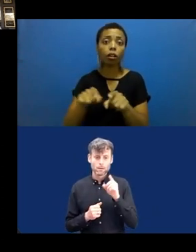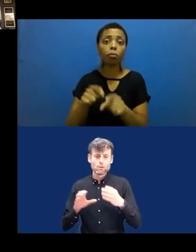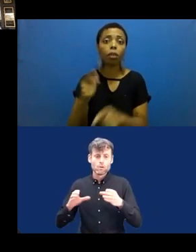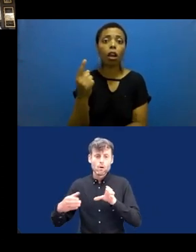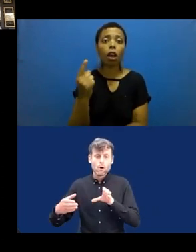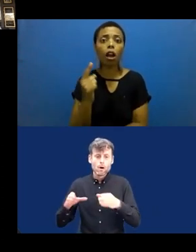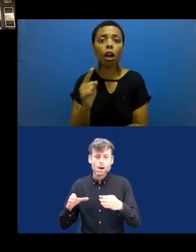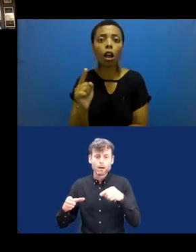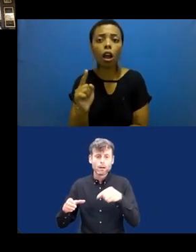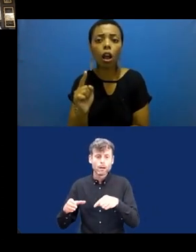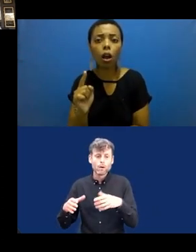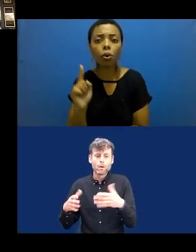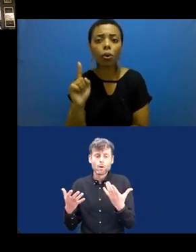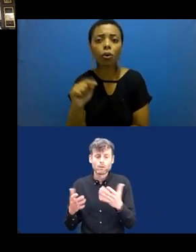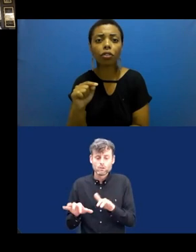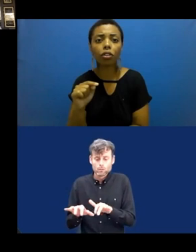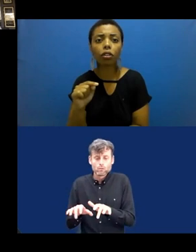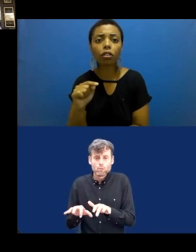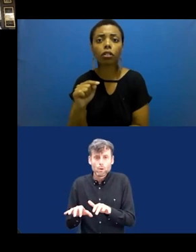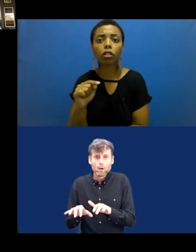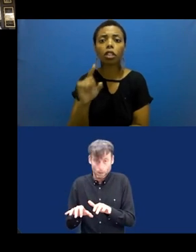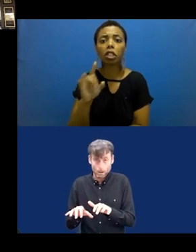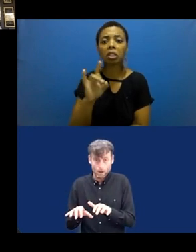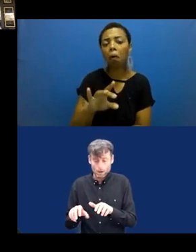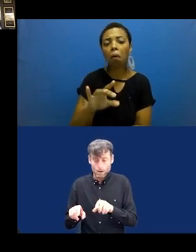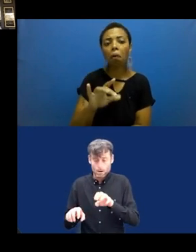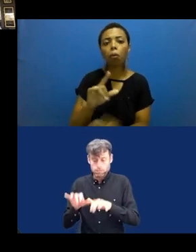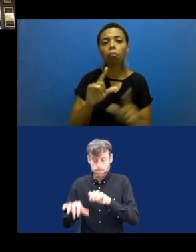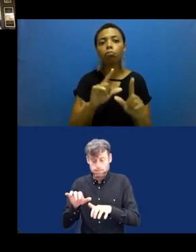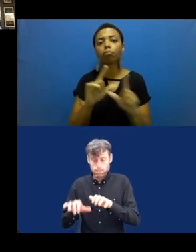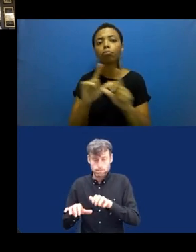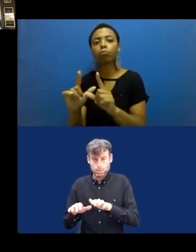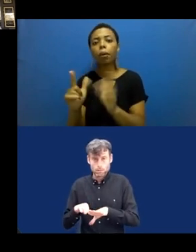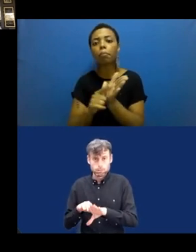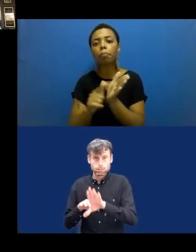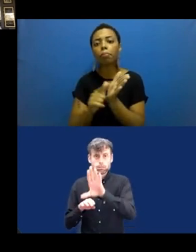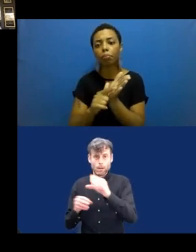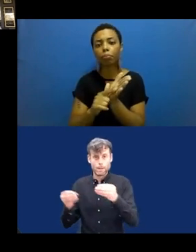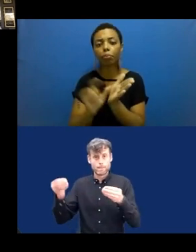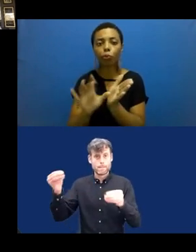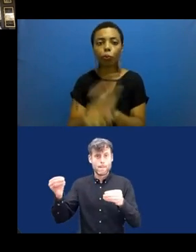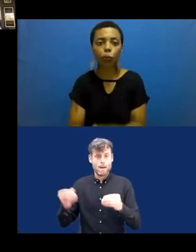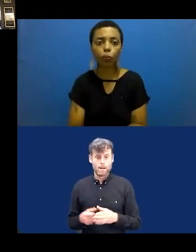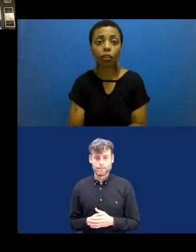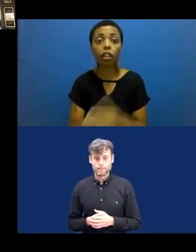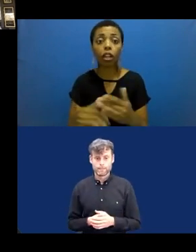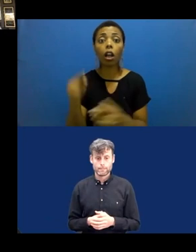jotting notes on paper. Currently run projects